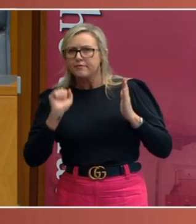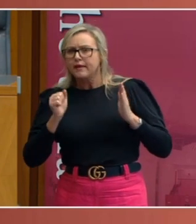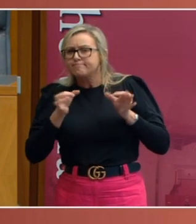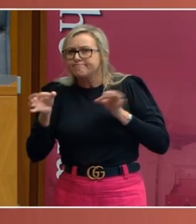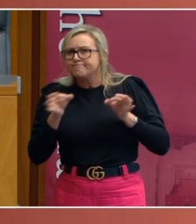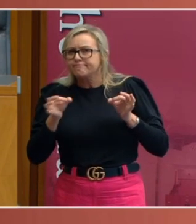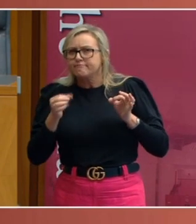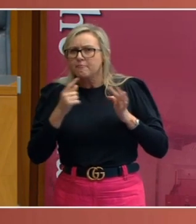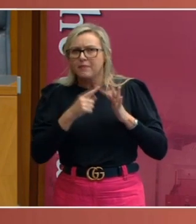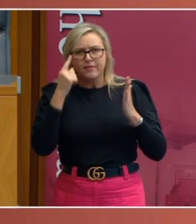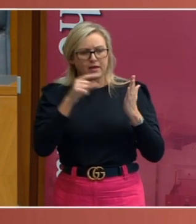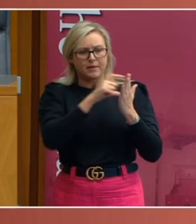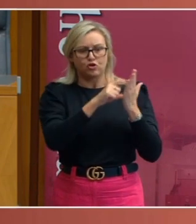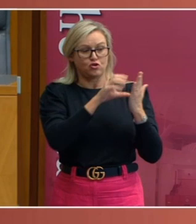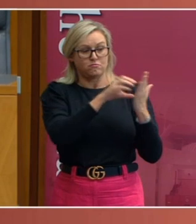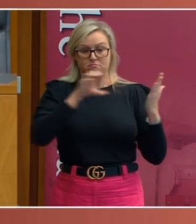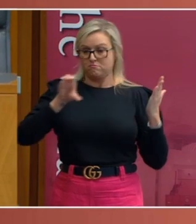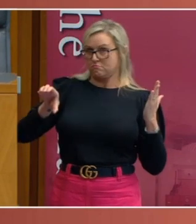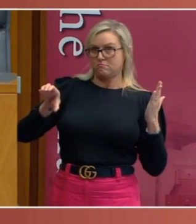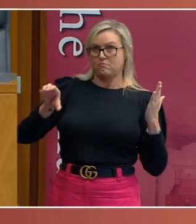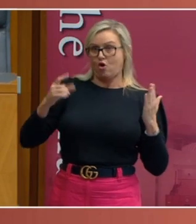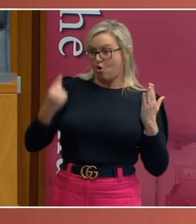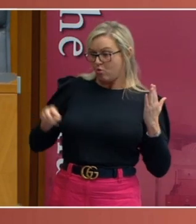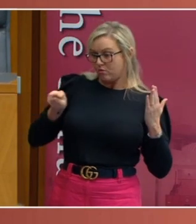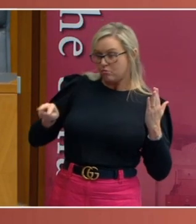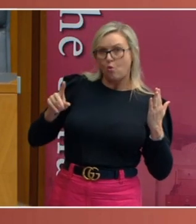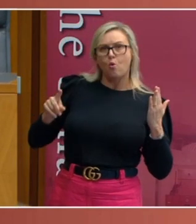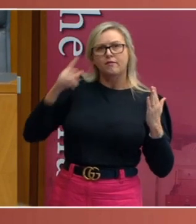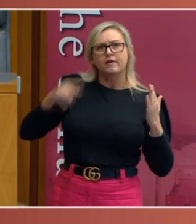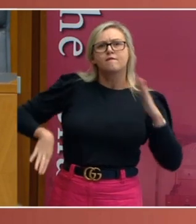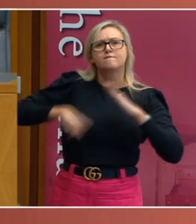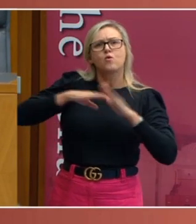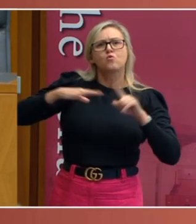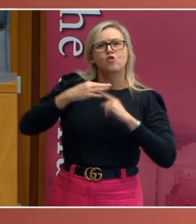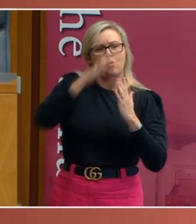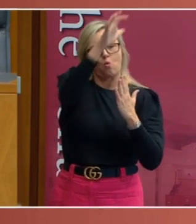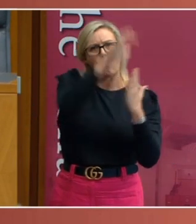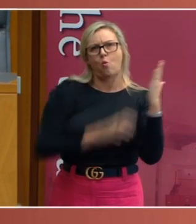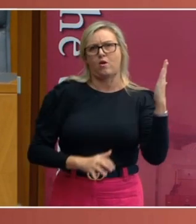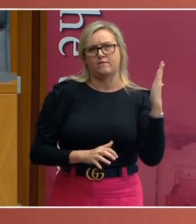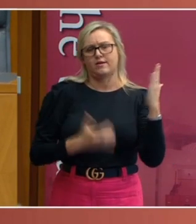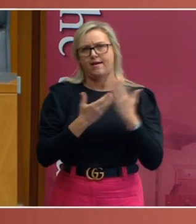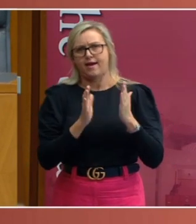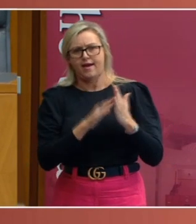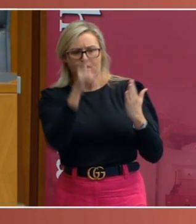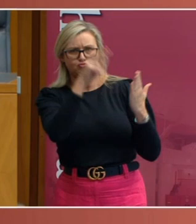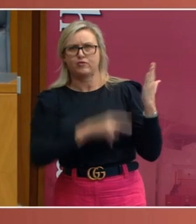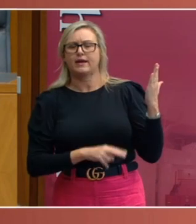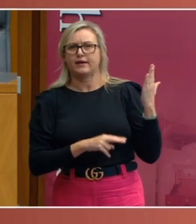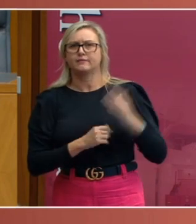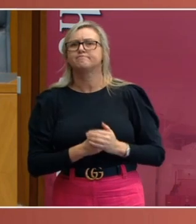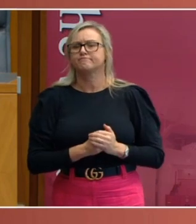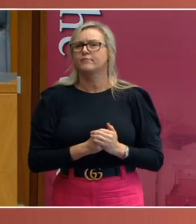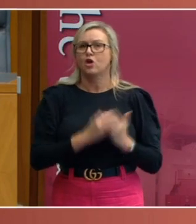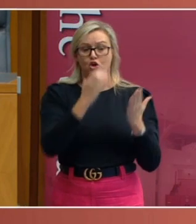section 92 in the context of the rest of it. Now, it's plain from the text of the